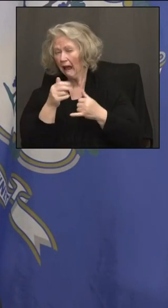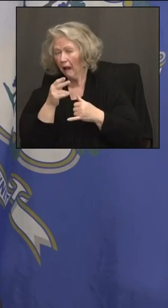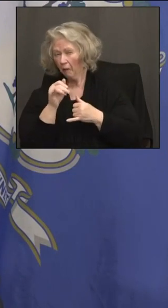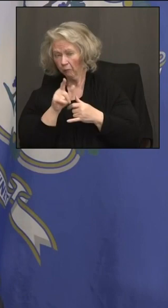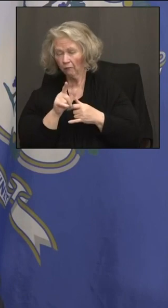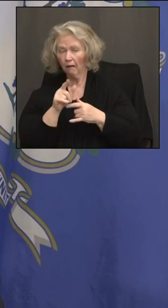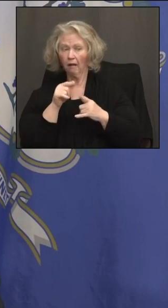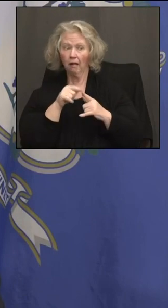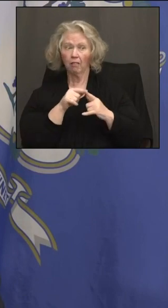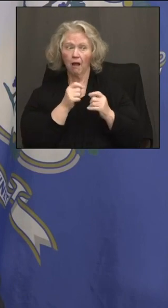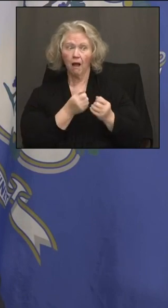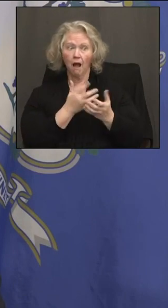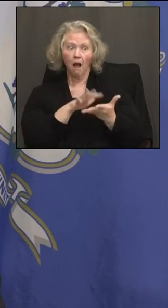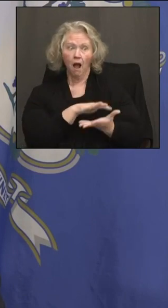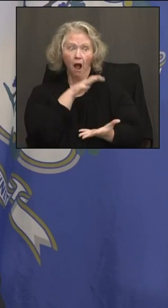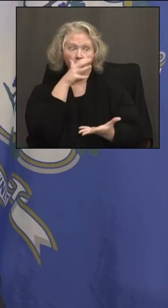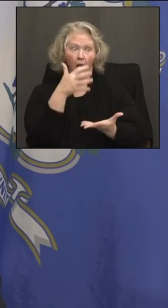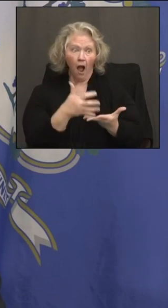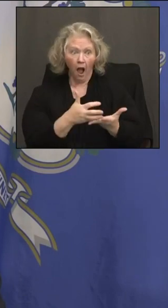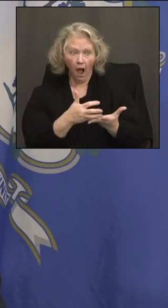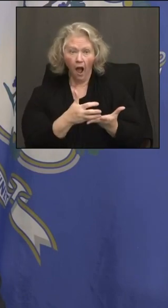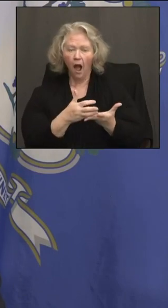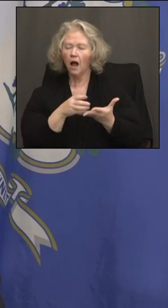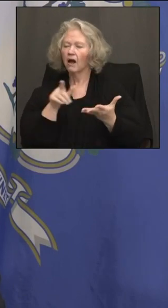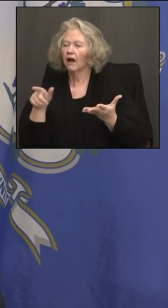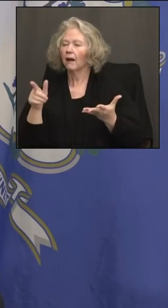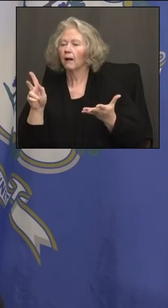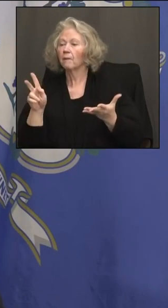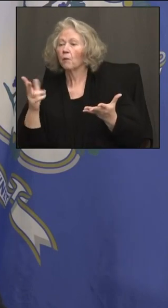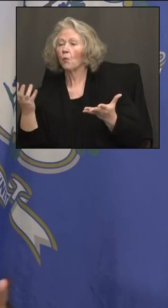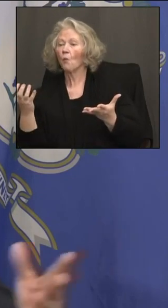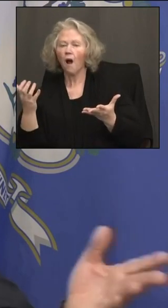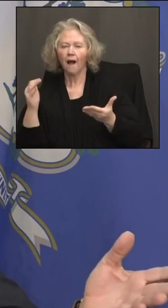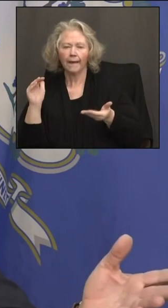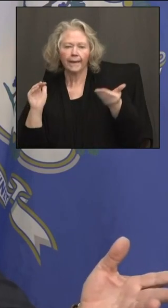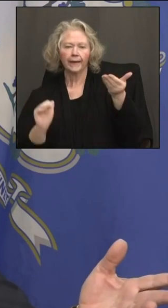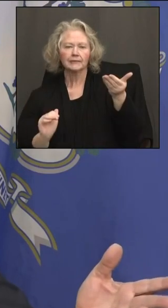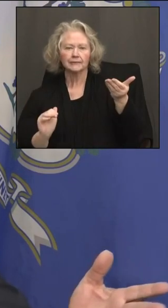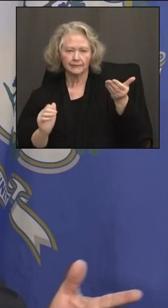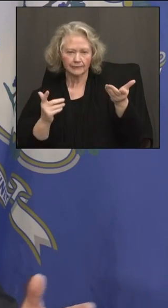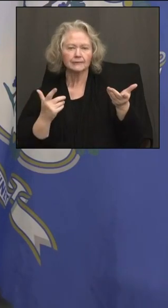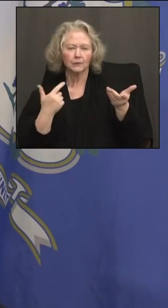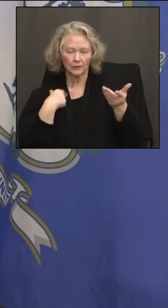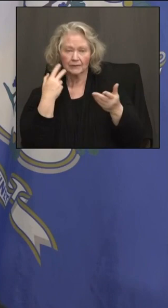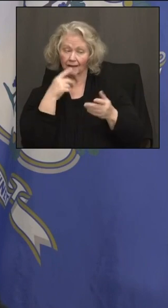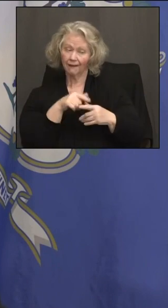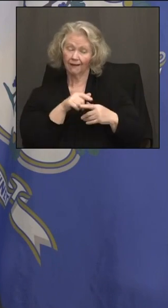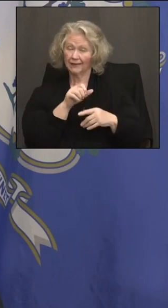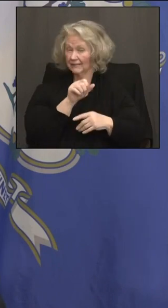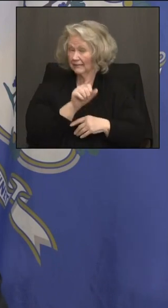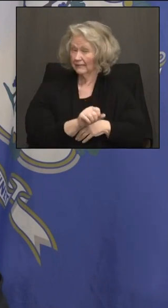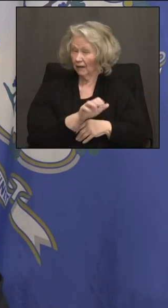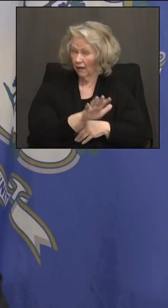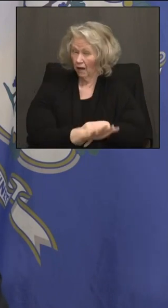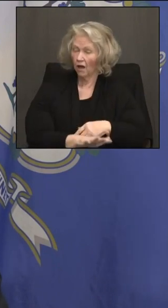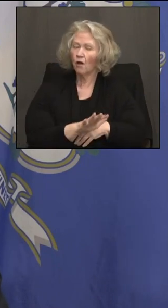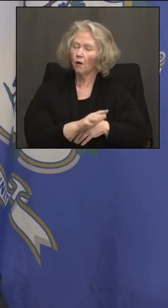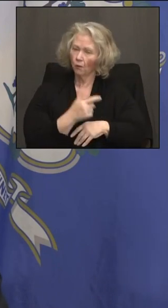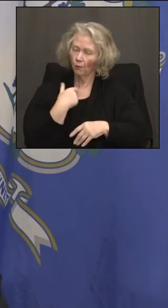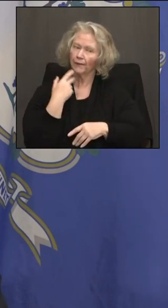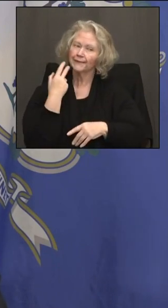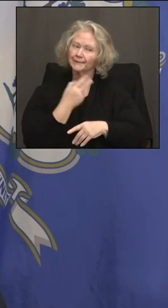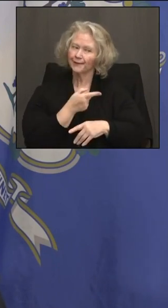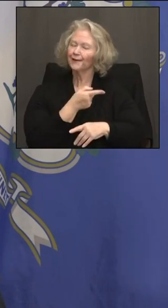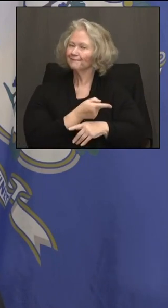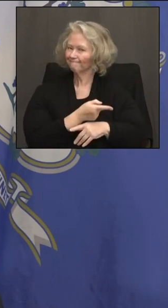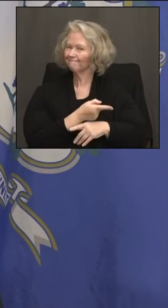demand or supply is outstripping demand. We've seen that in some of the southern states a couple of weeks earlier.